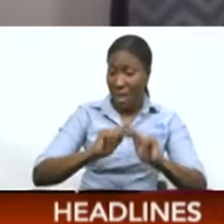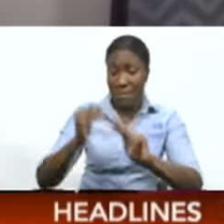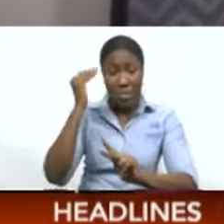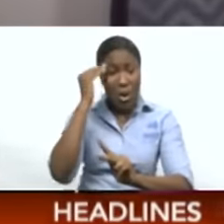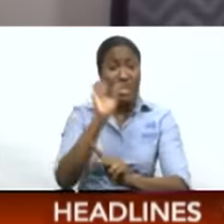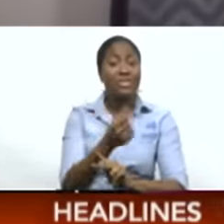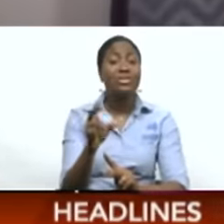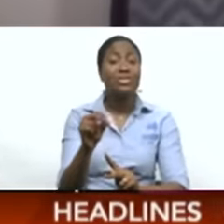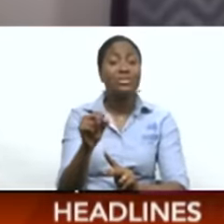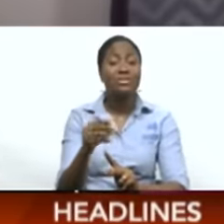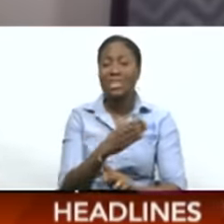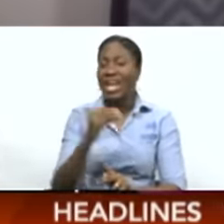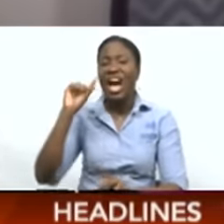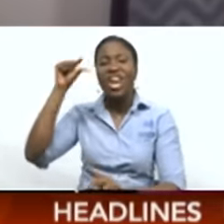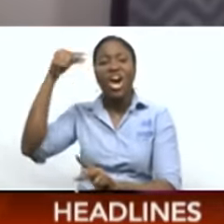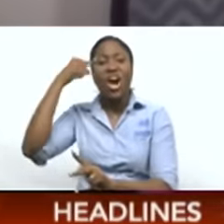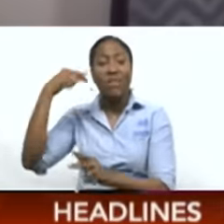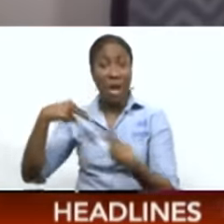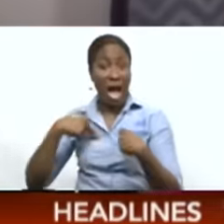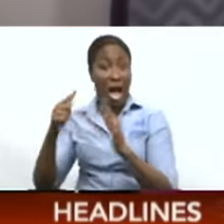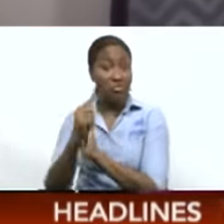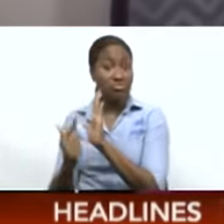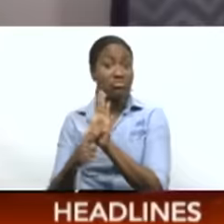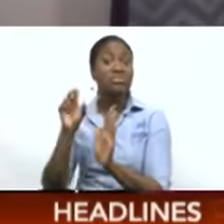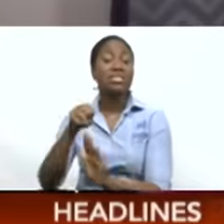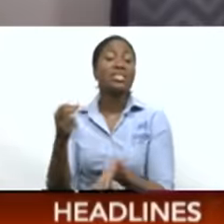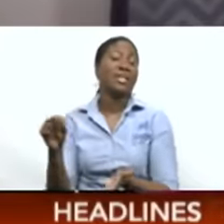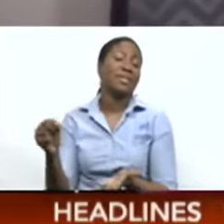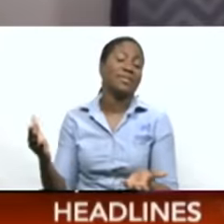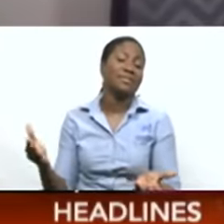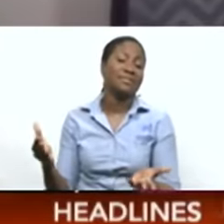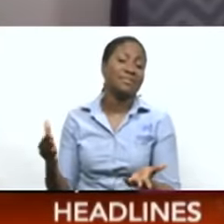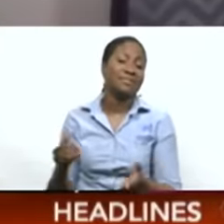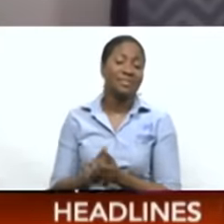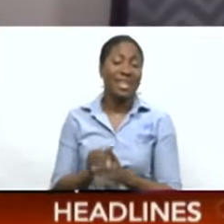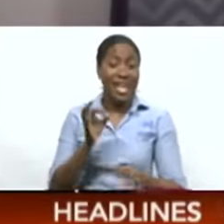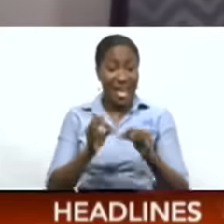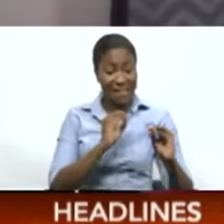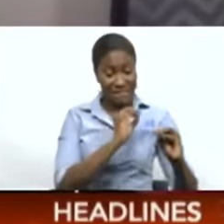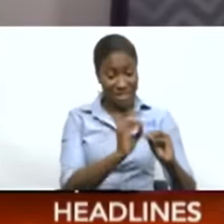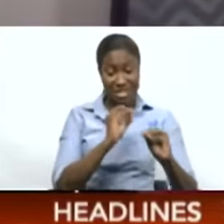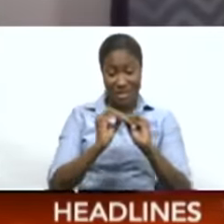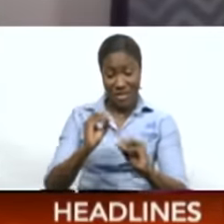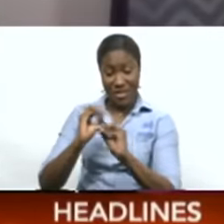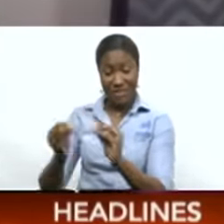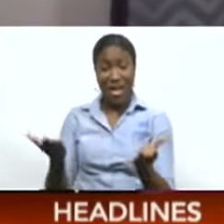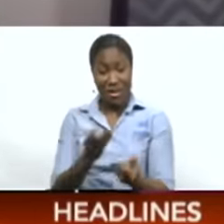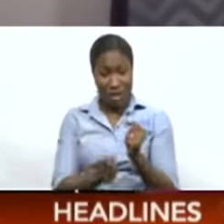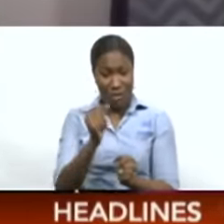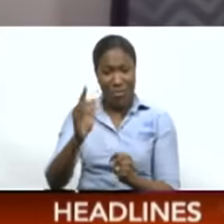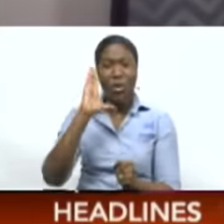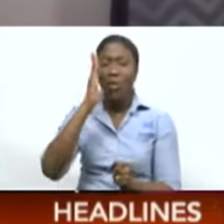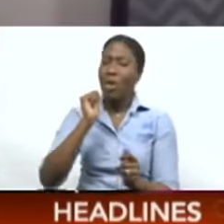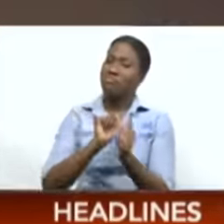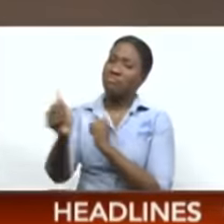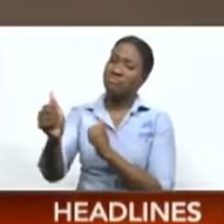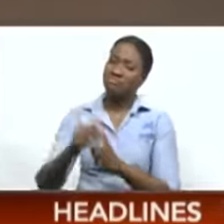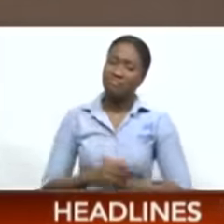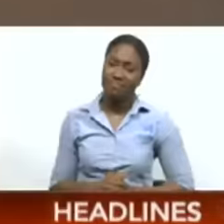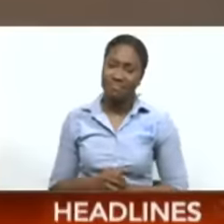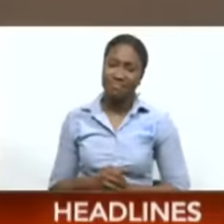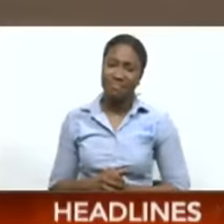then the government policies and regulations. If we can address those three things in Trinbagonians, I think we would be in a much better place.